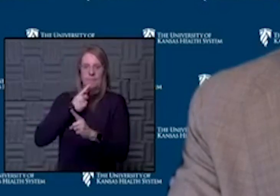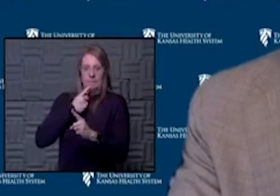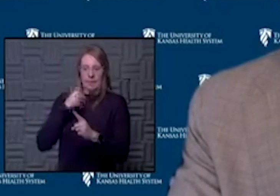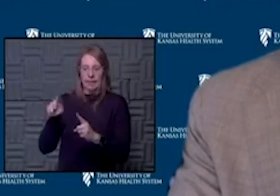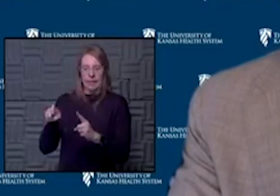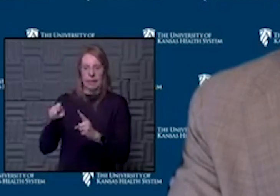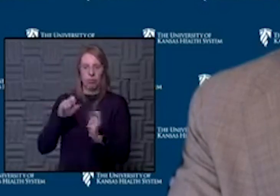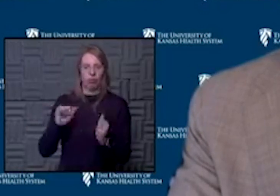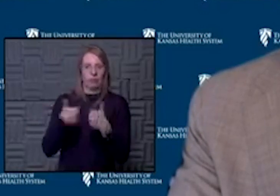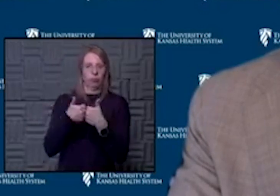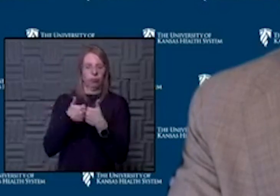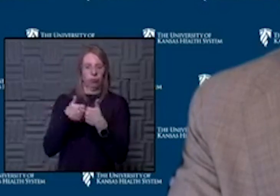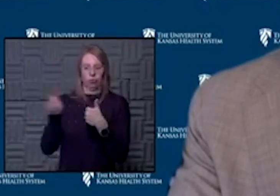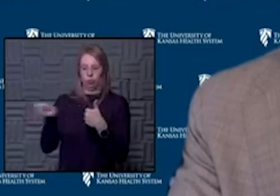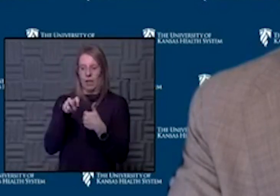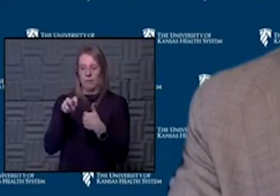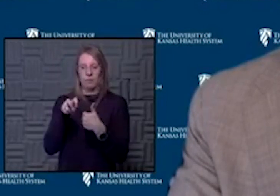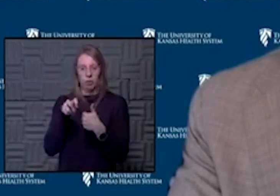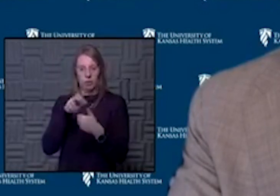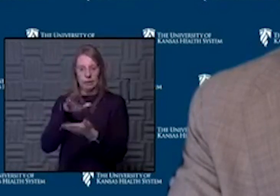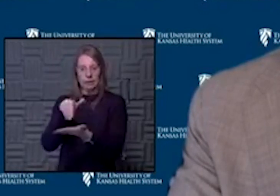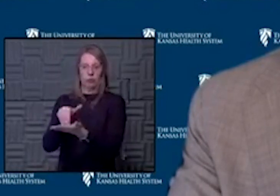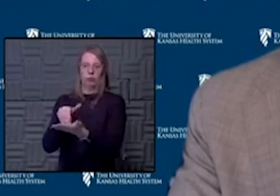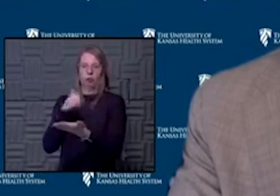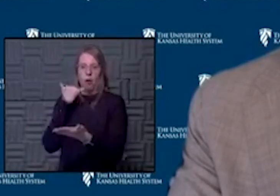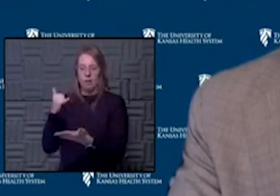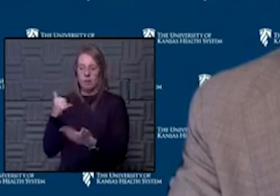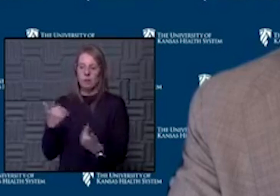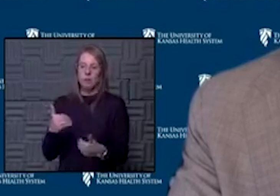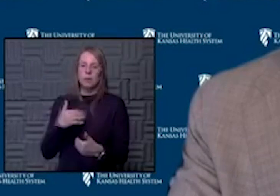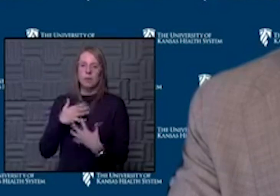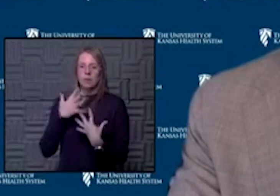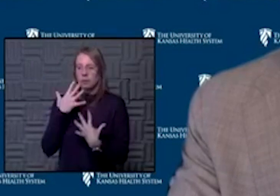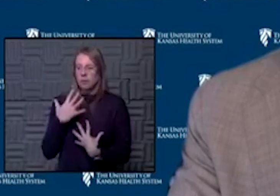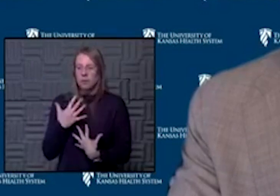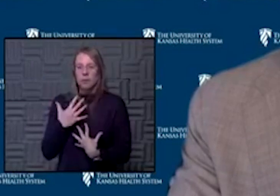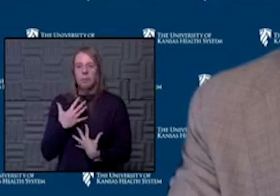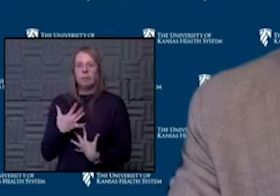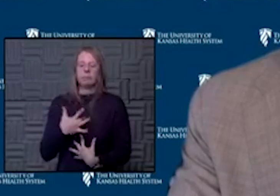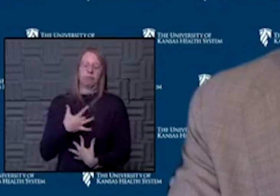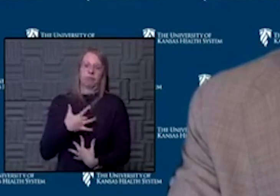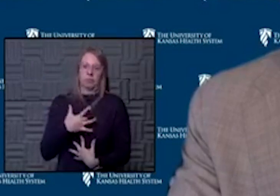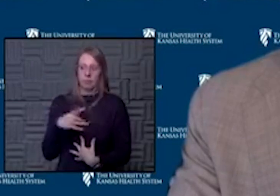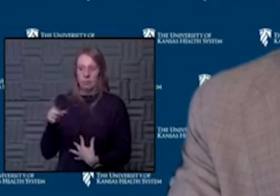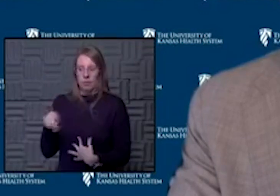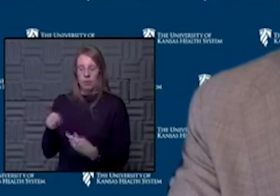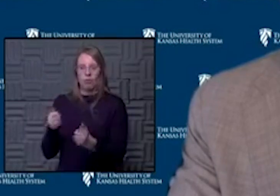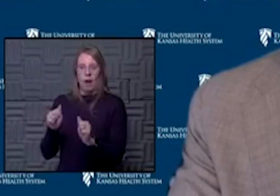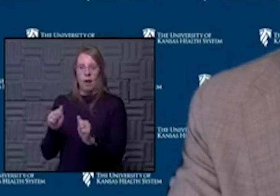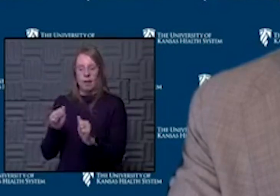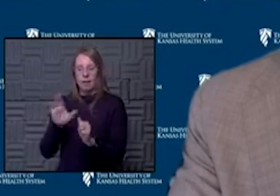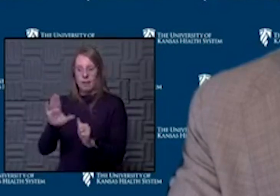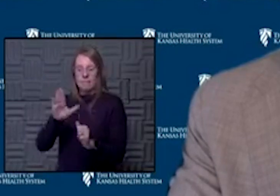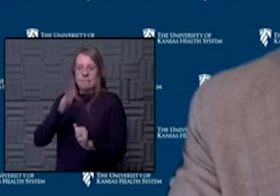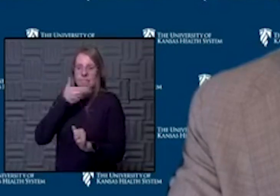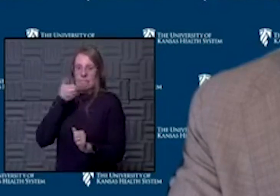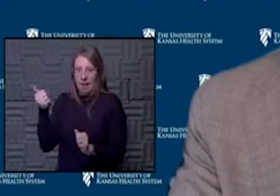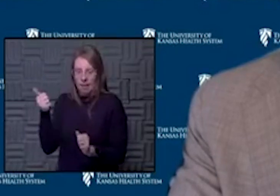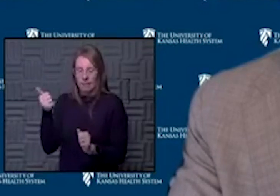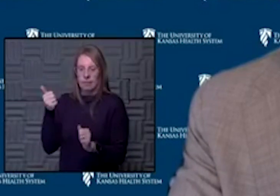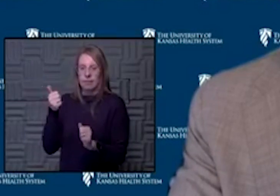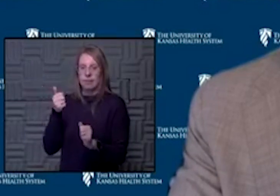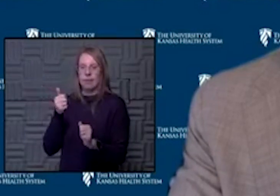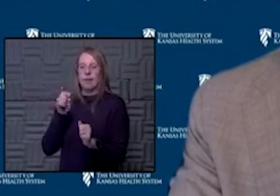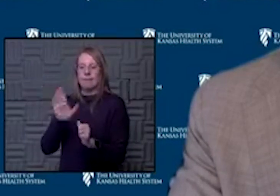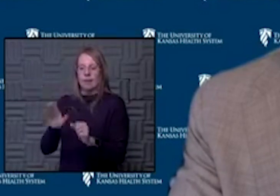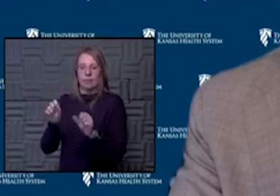has been a challenge. The transfer center calls can be harrowing when you talk to these people who, um, are doing everything within their capacity